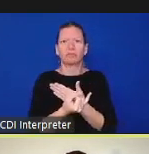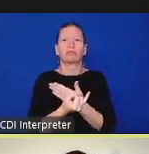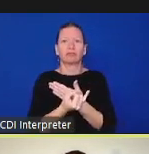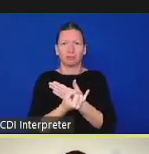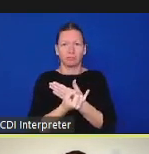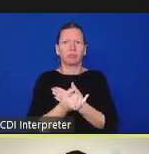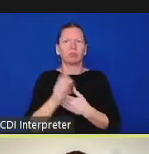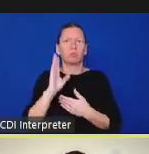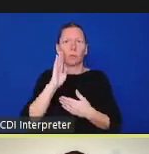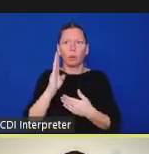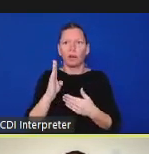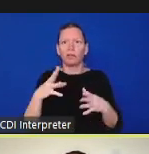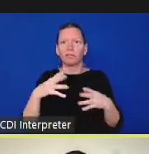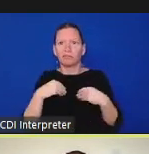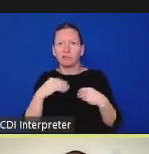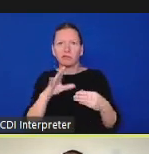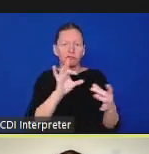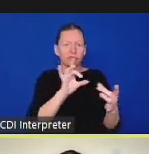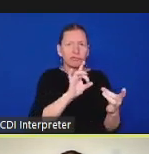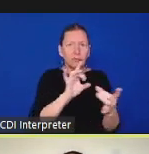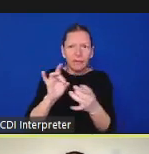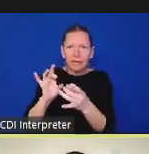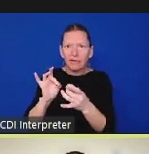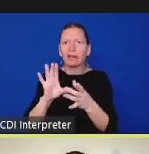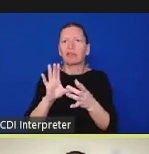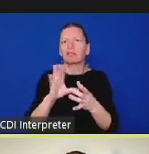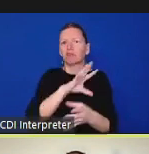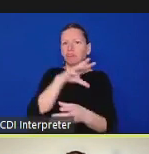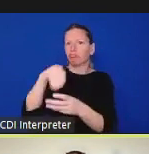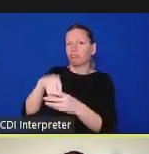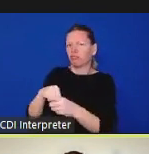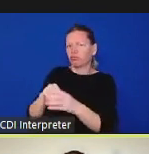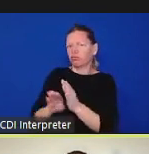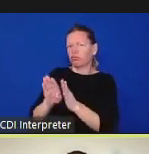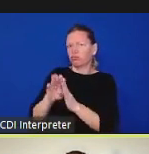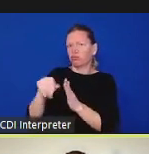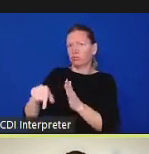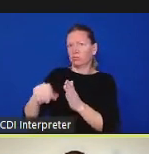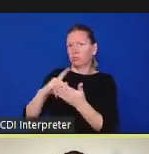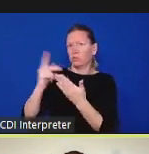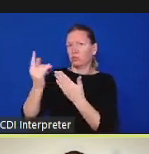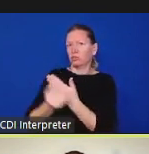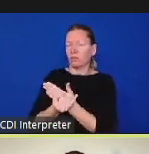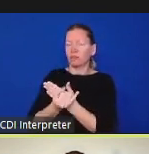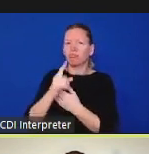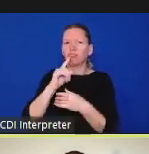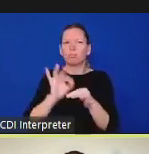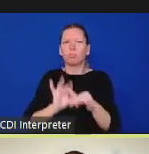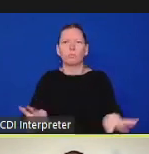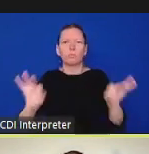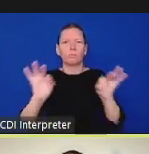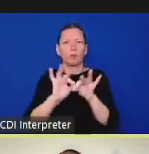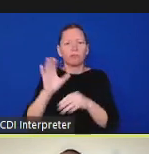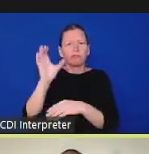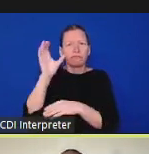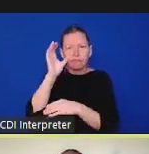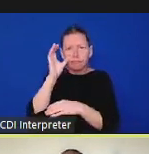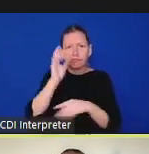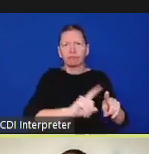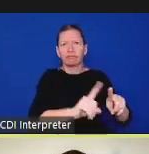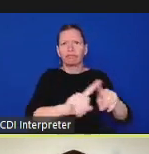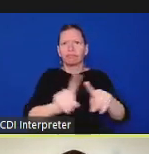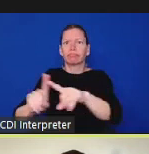process and ensure that voices are heard from all parts of the county um all backgrounds all walks of life so